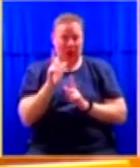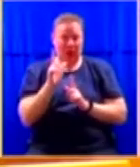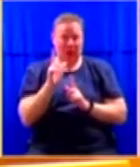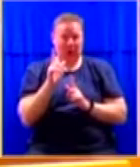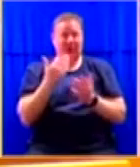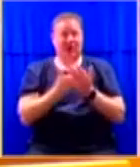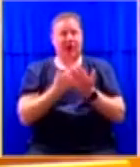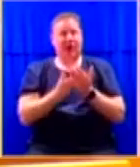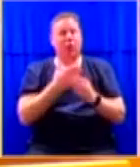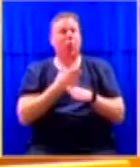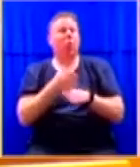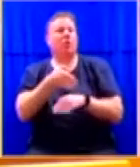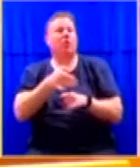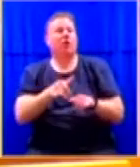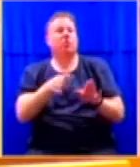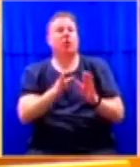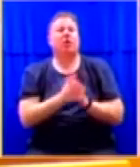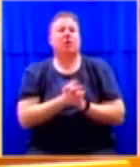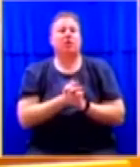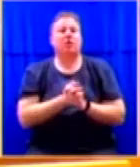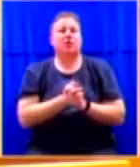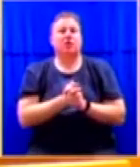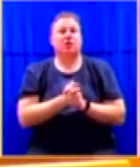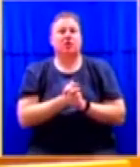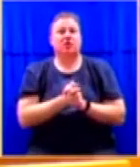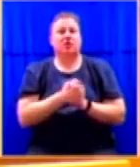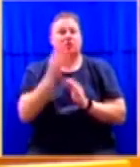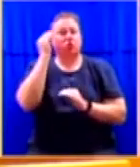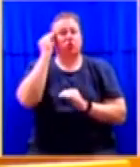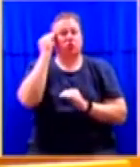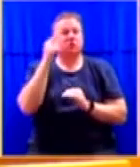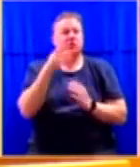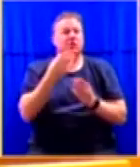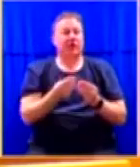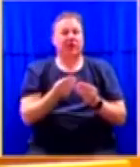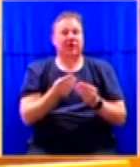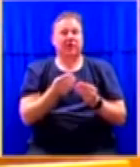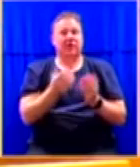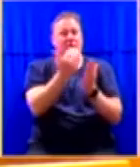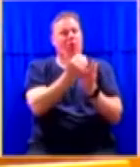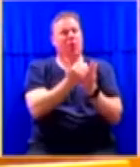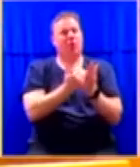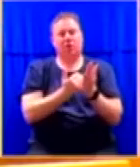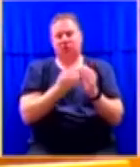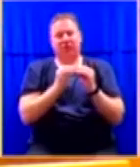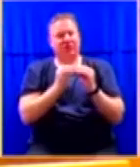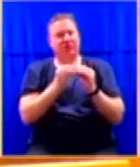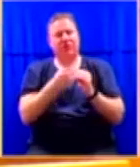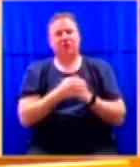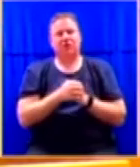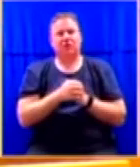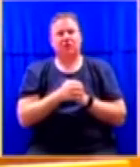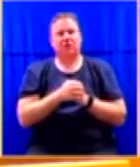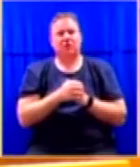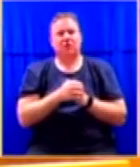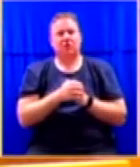work with. So, it is for that reason that we have and we will, on a compliance basis, be able to comply, to